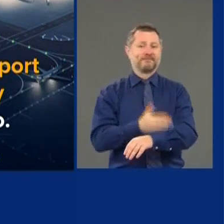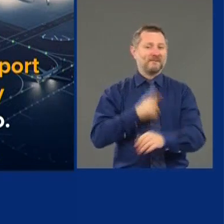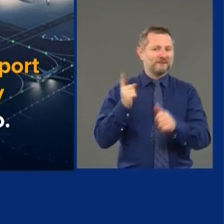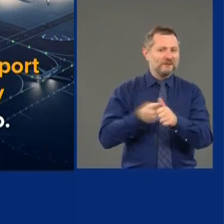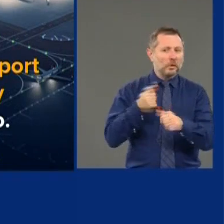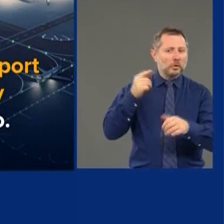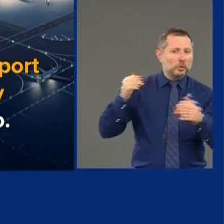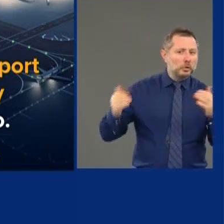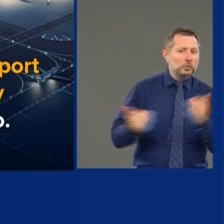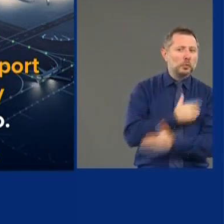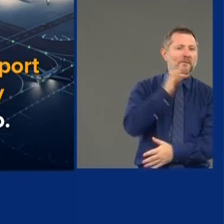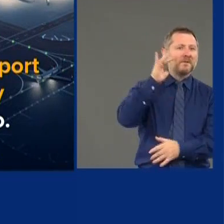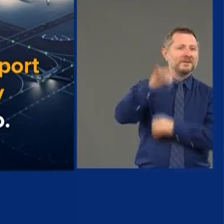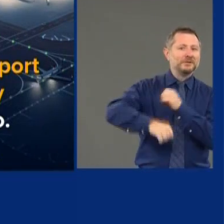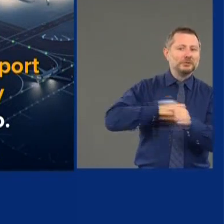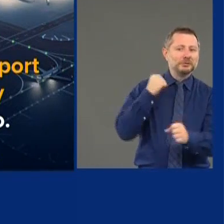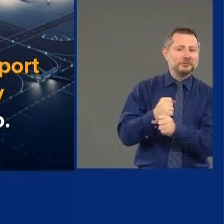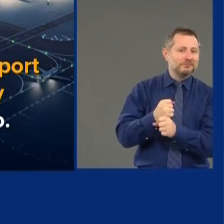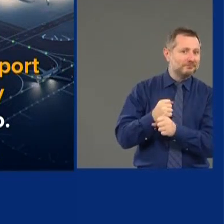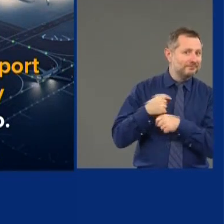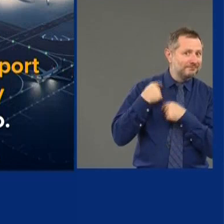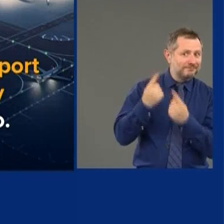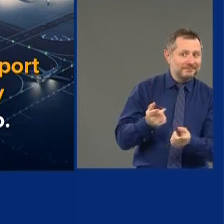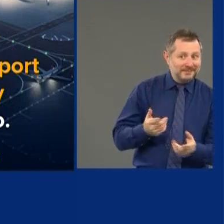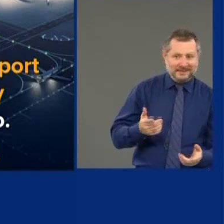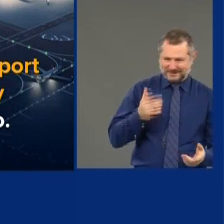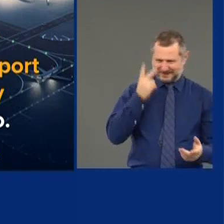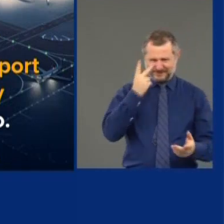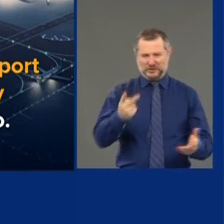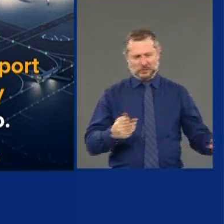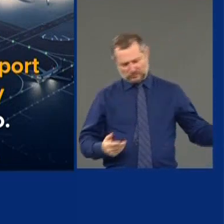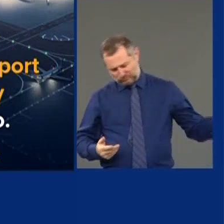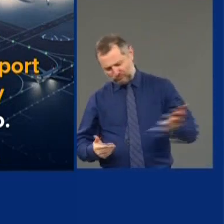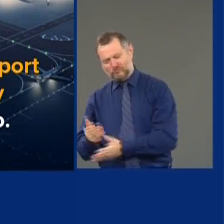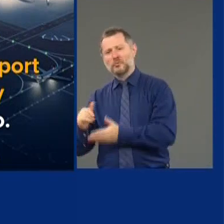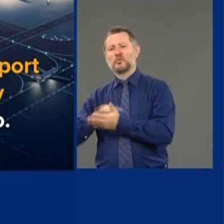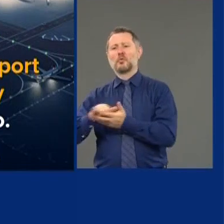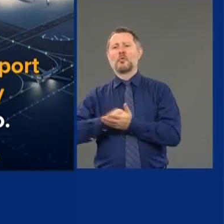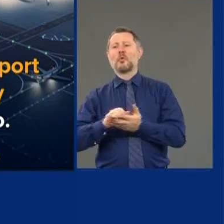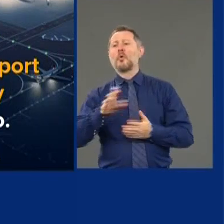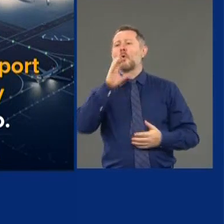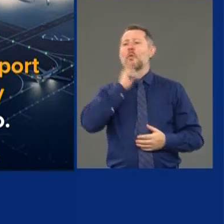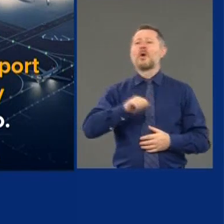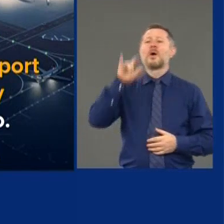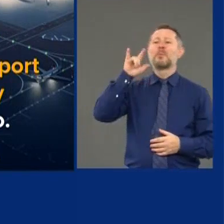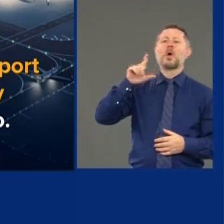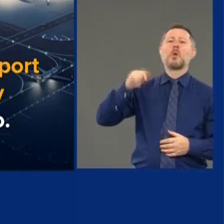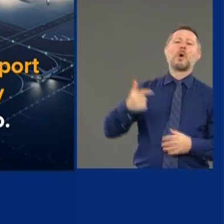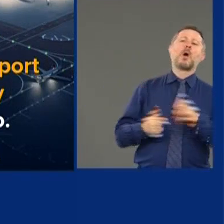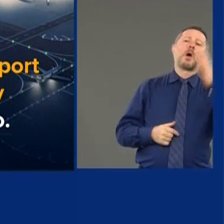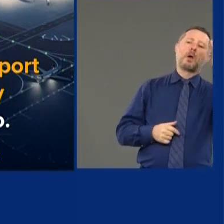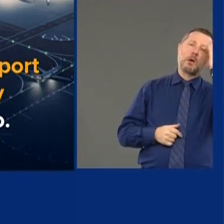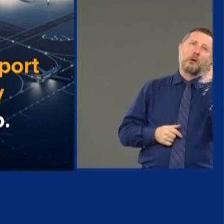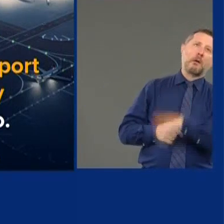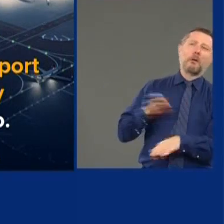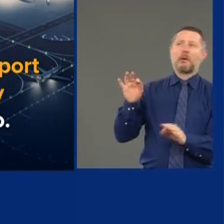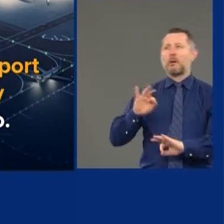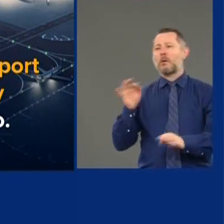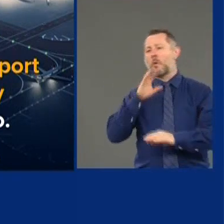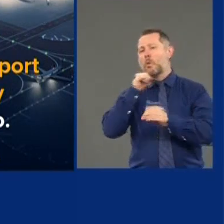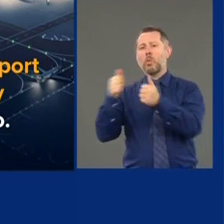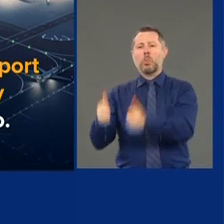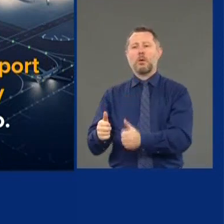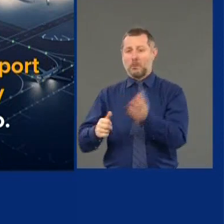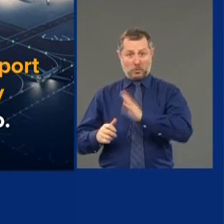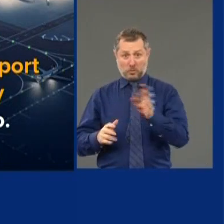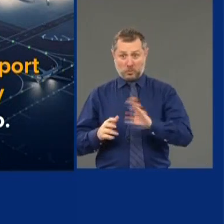Come see New York. Come visit New York. It's not the old LaGuardia that people laughed about. It is going to